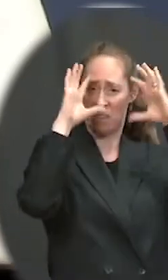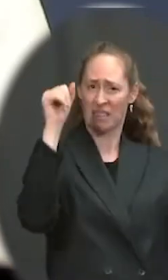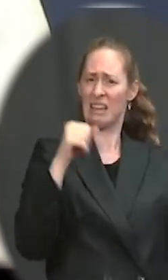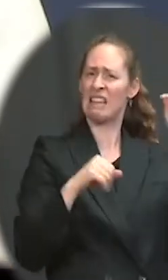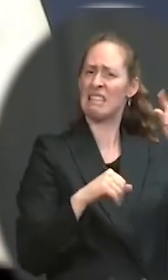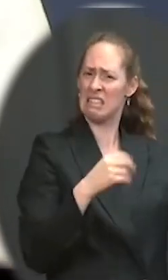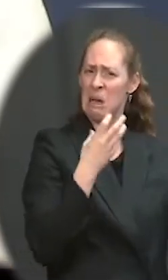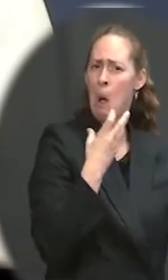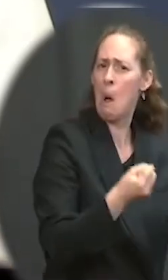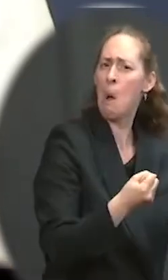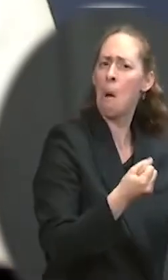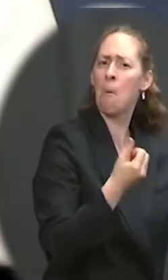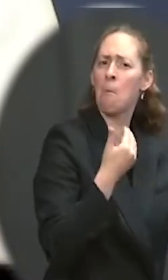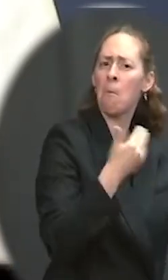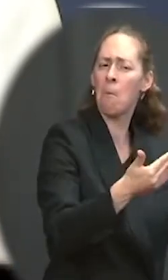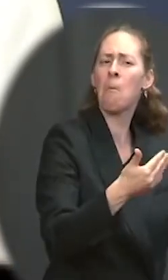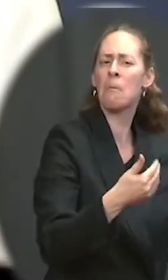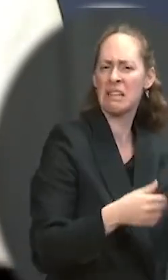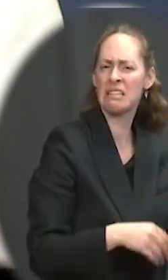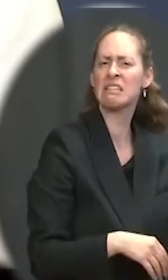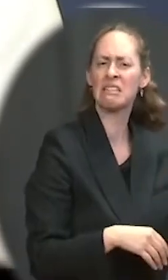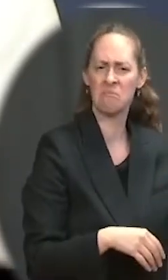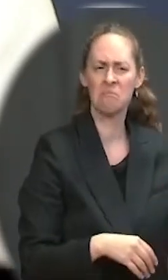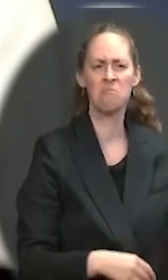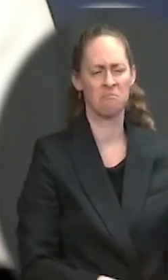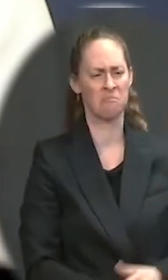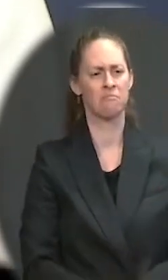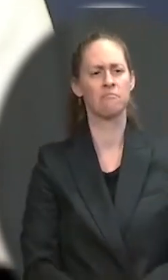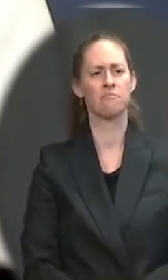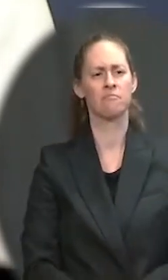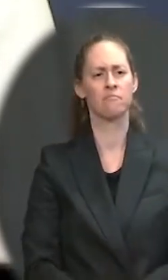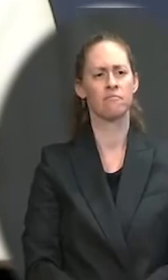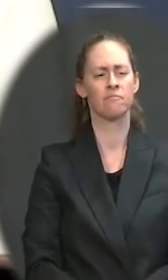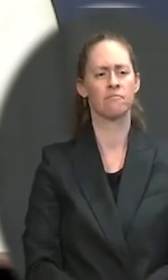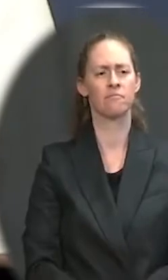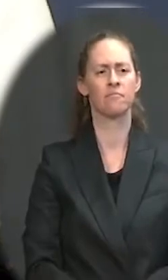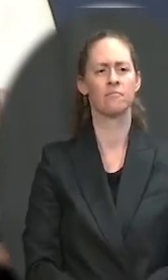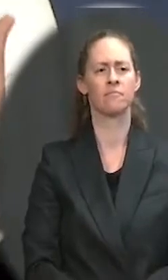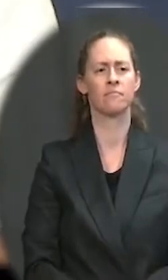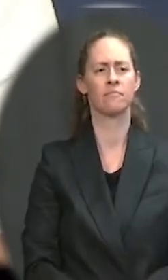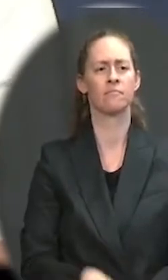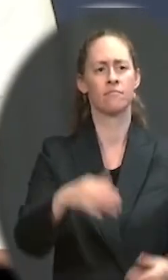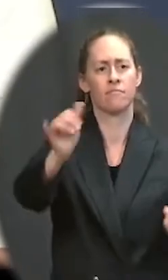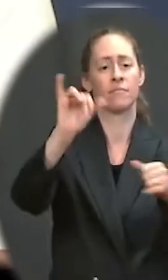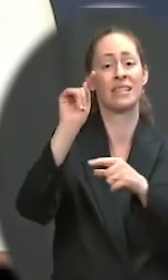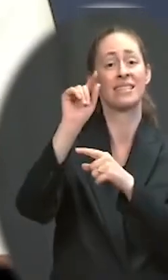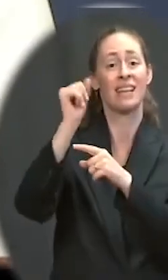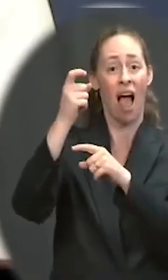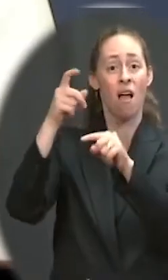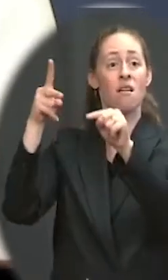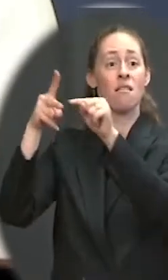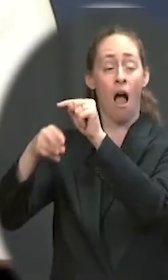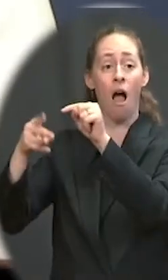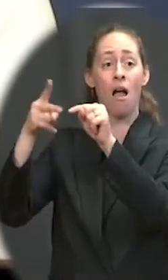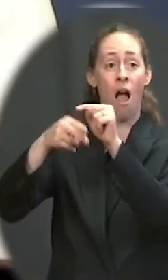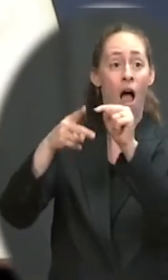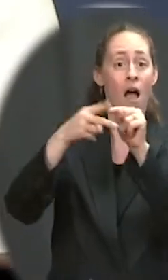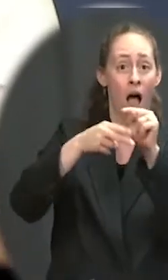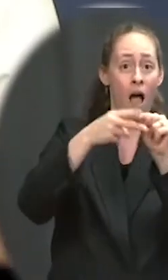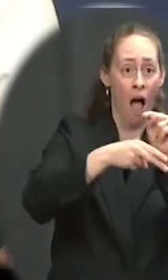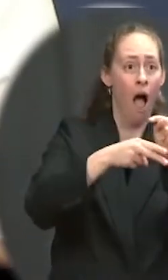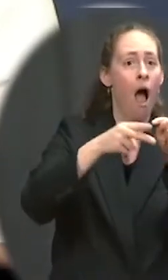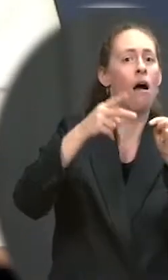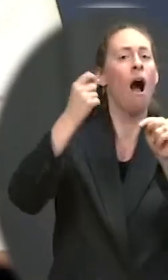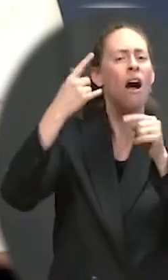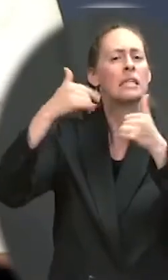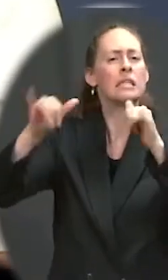tax cuts that added $2 trillion to the deficit. So, we certainly expect they will move forward, that